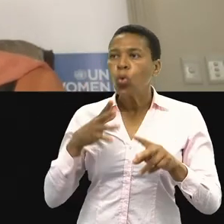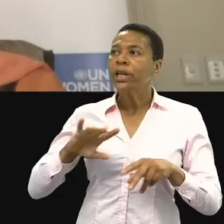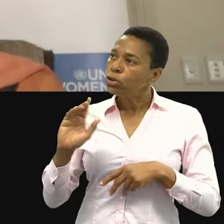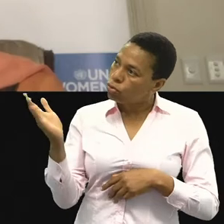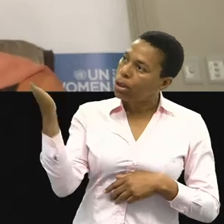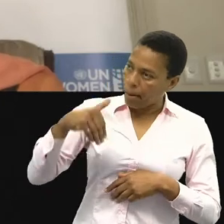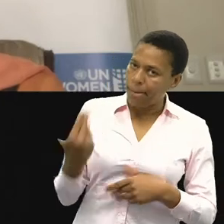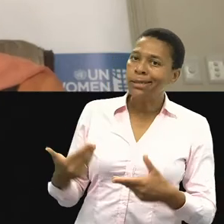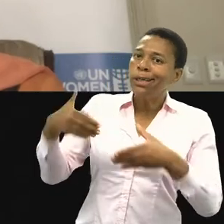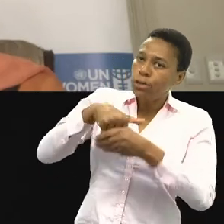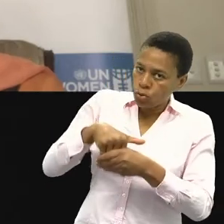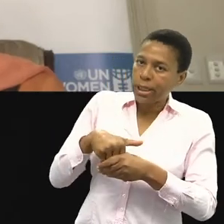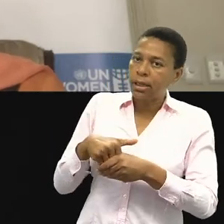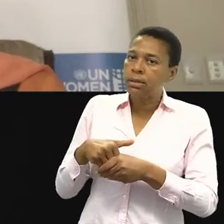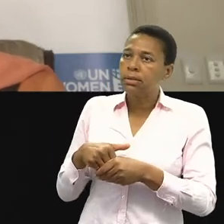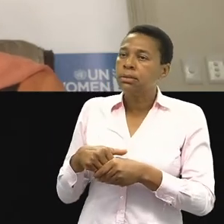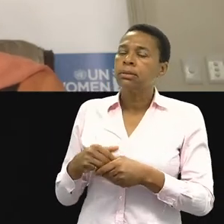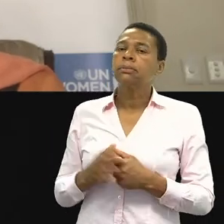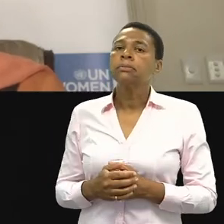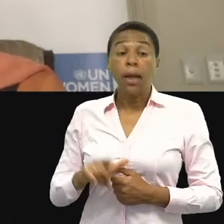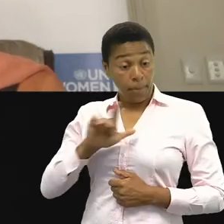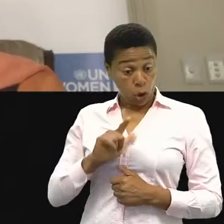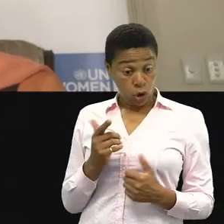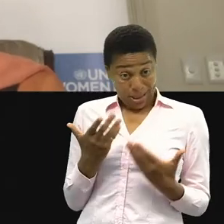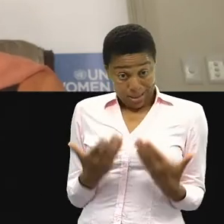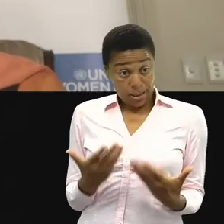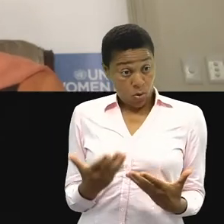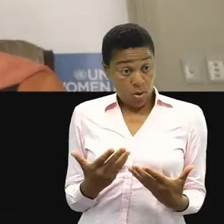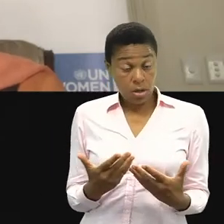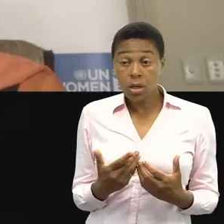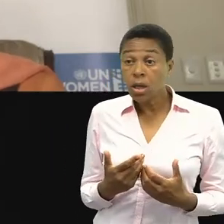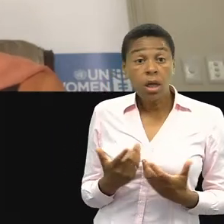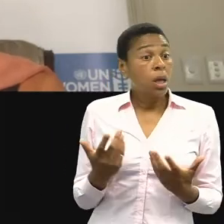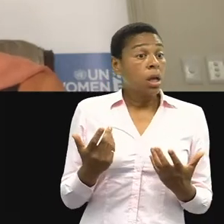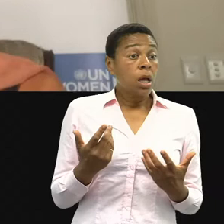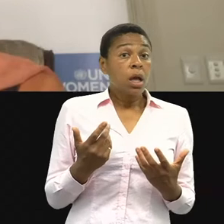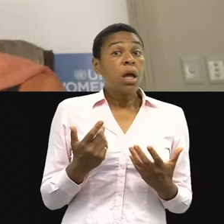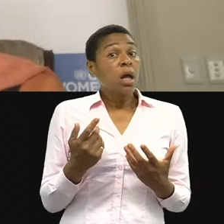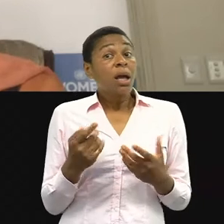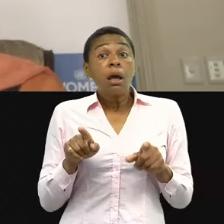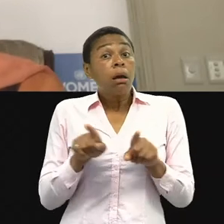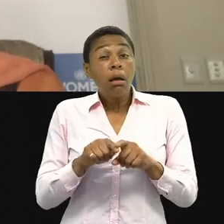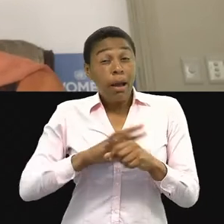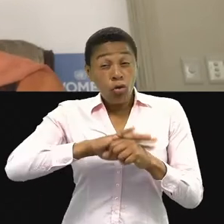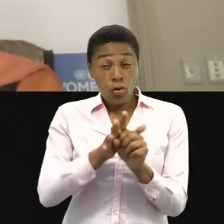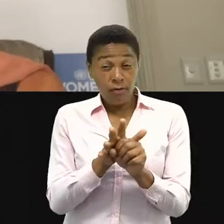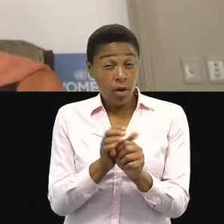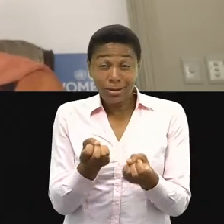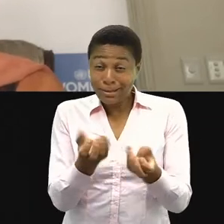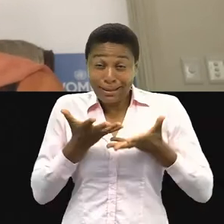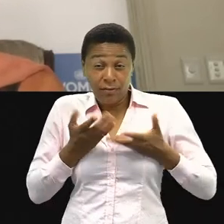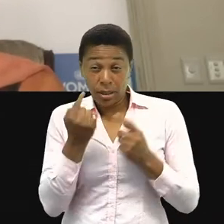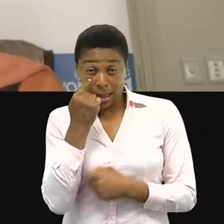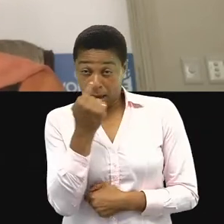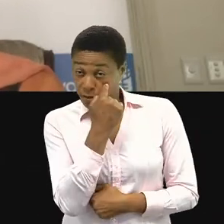important in times like this, because just like the coronavirus has shown us, a virus